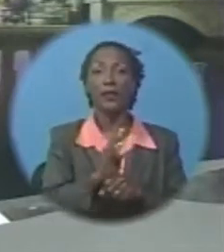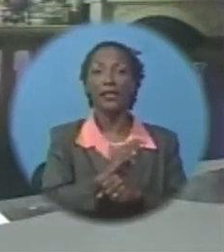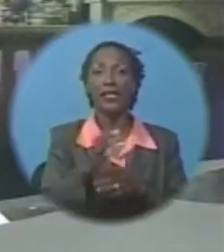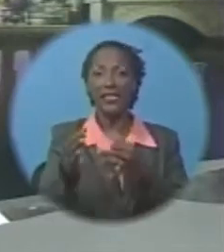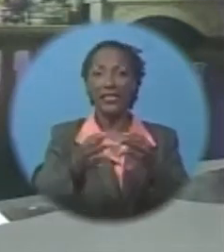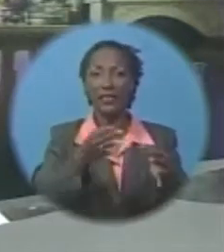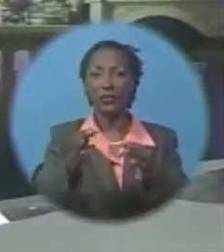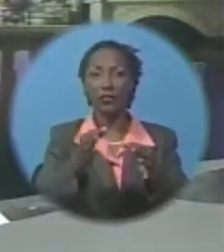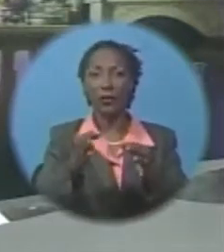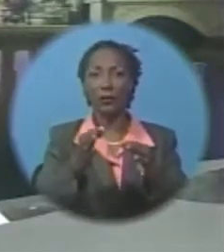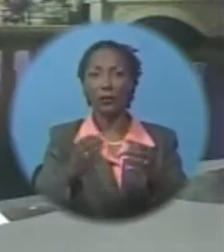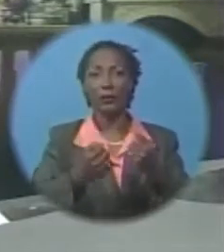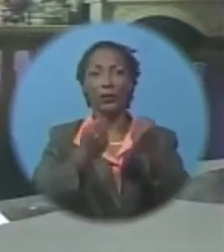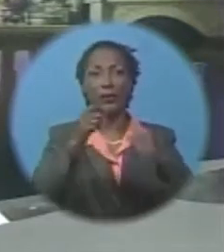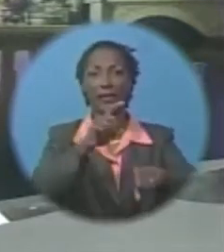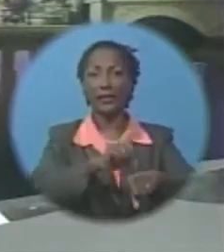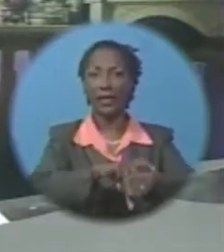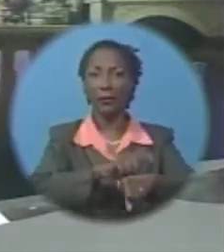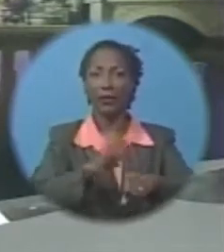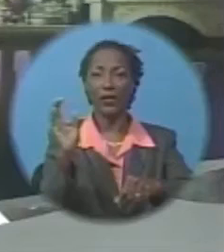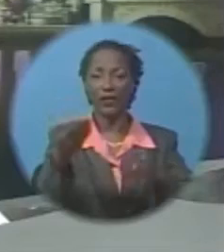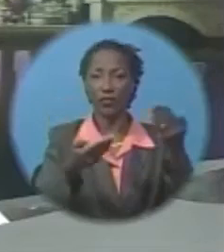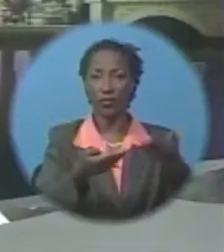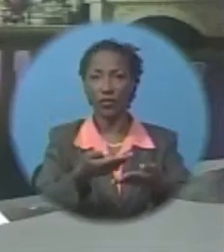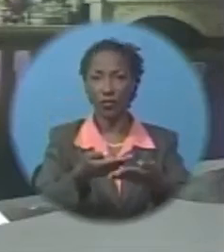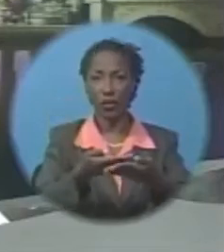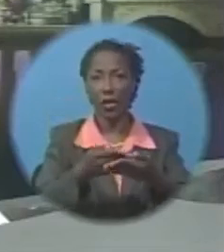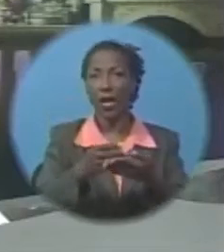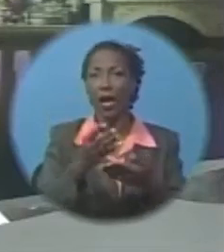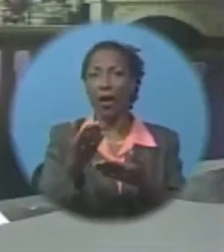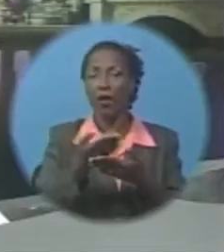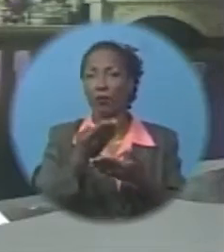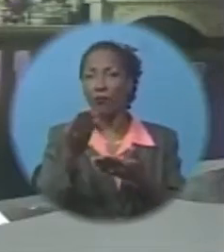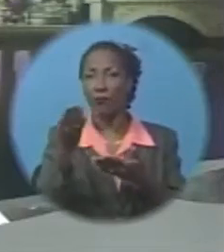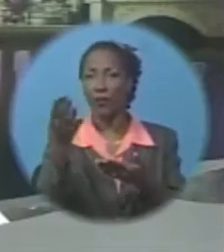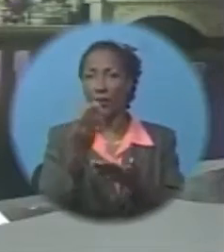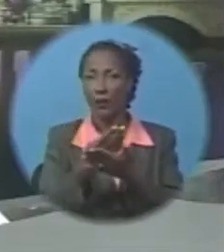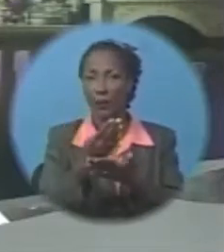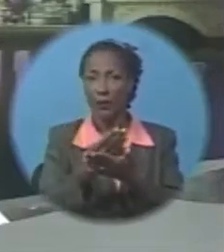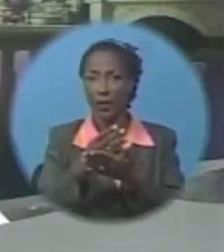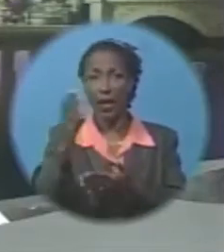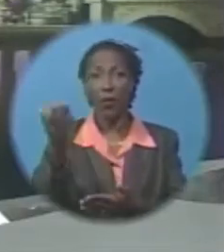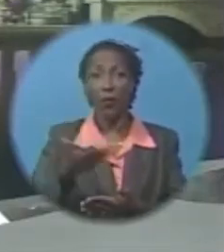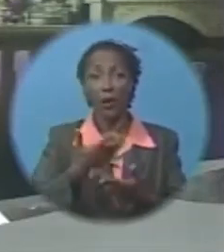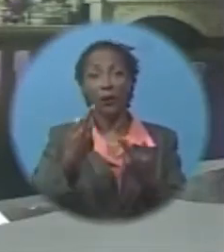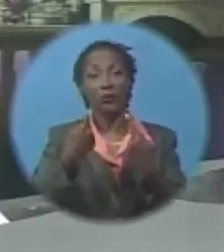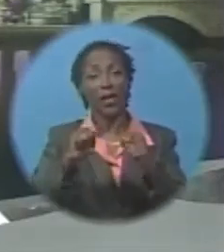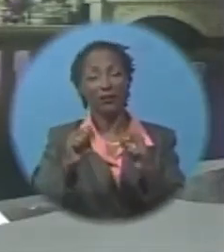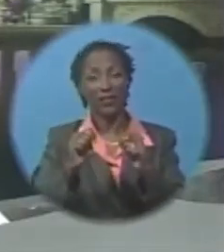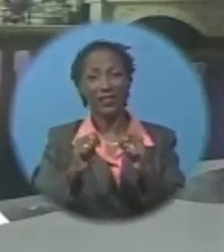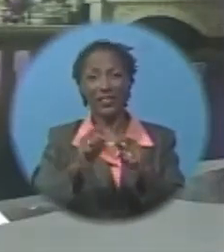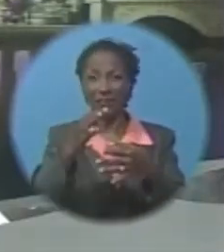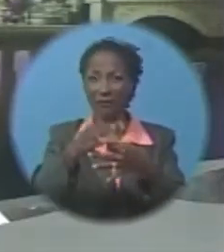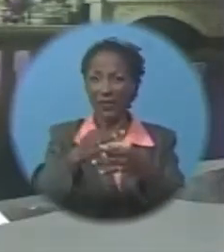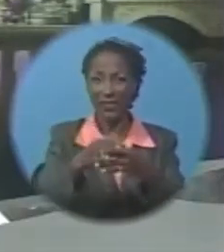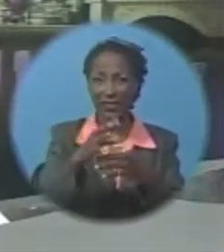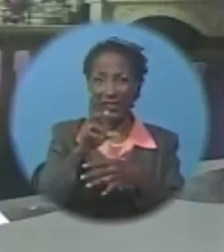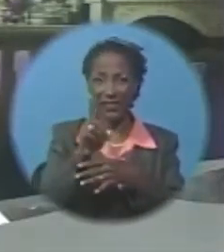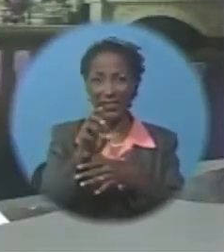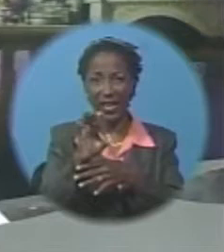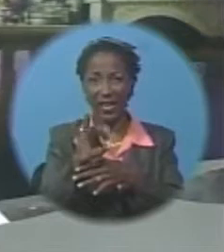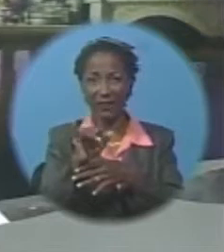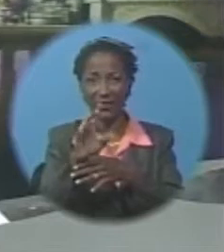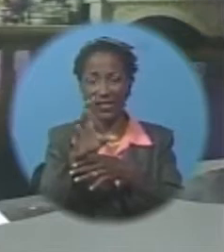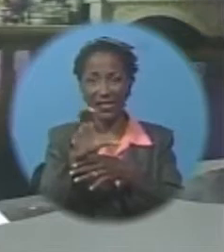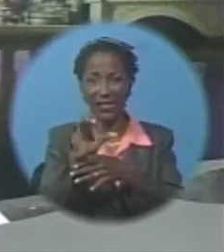described as courageous the timing of the introduction of the measures in the budget. While it welcomed efforts to address the deficit, President